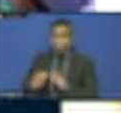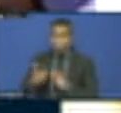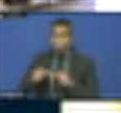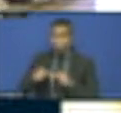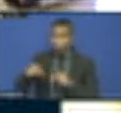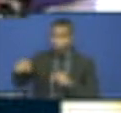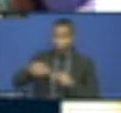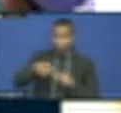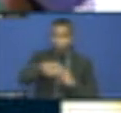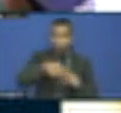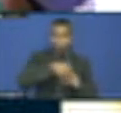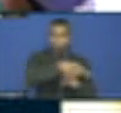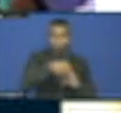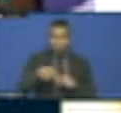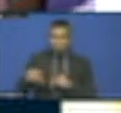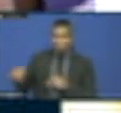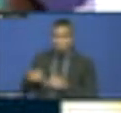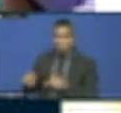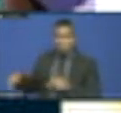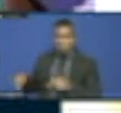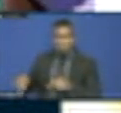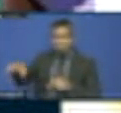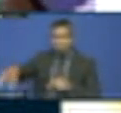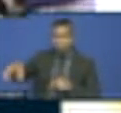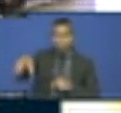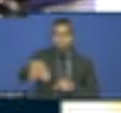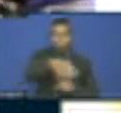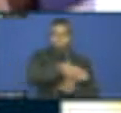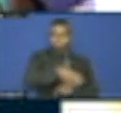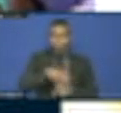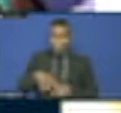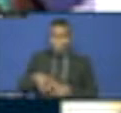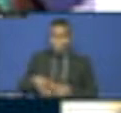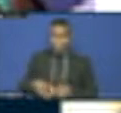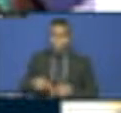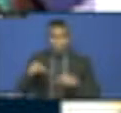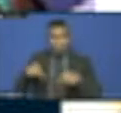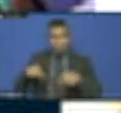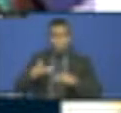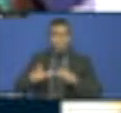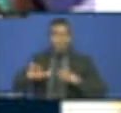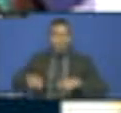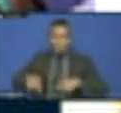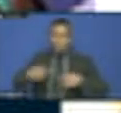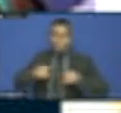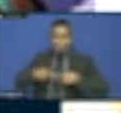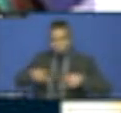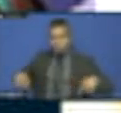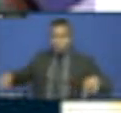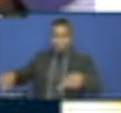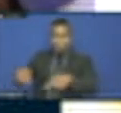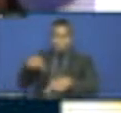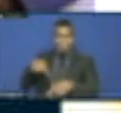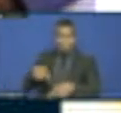health, all the things the SDGs are advocating for. For example, on urban transport, we do not yet have an urban